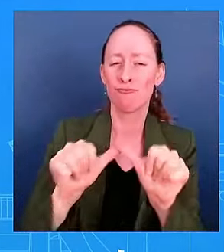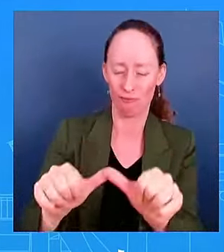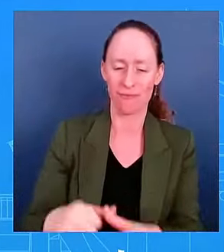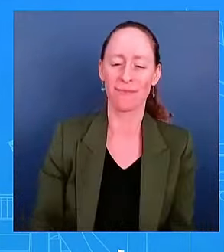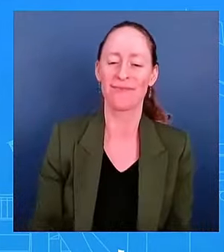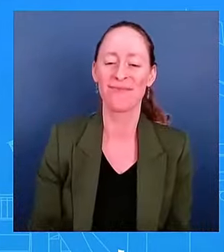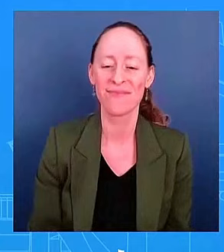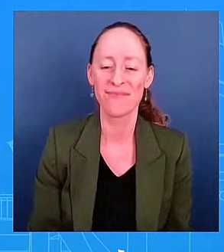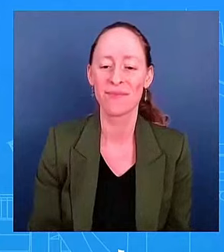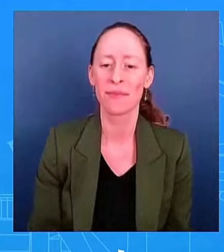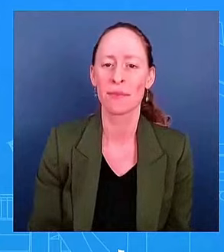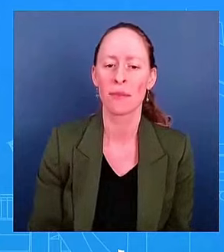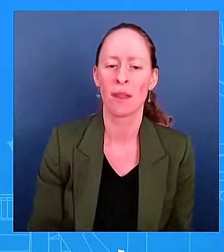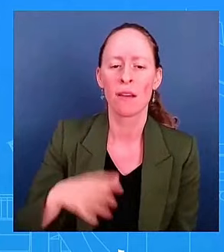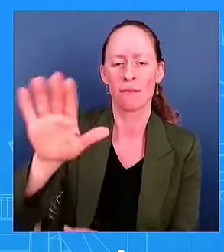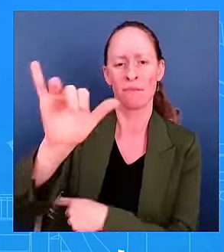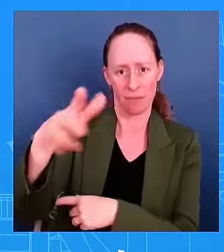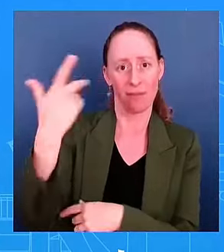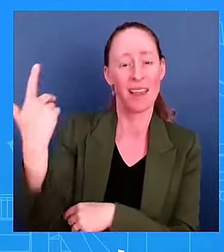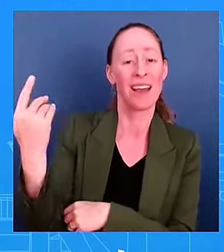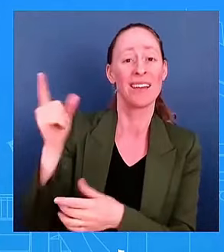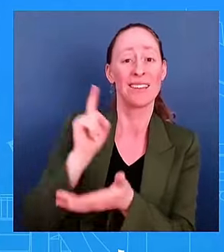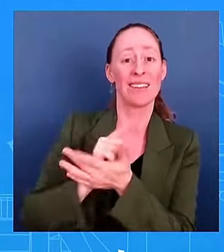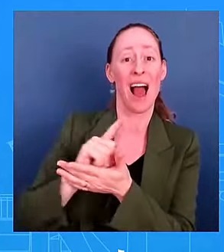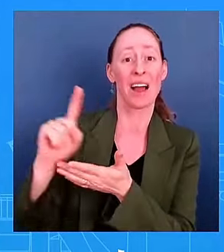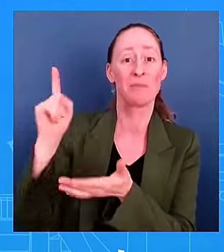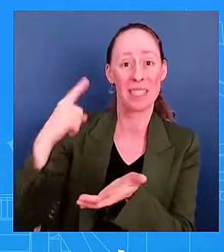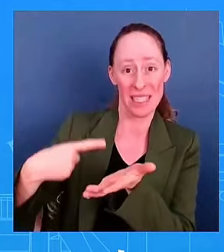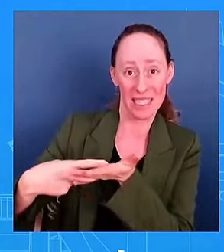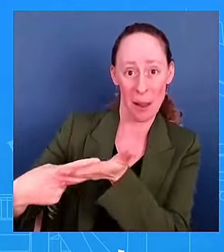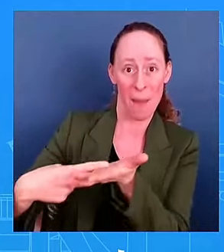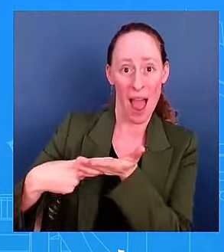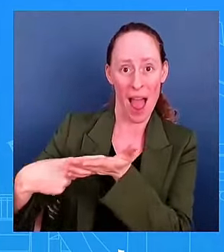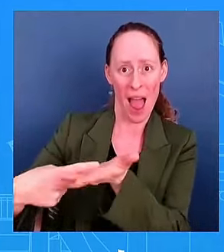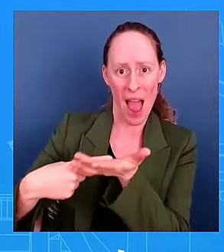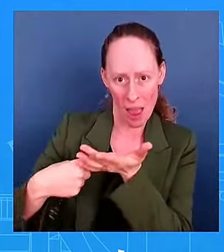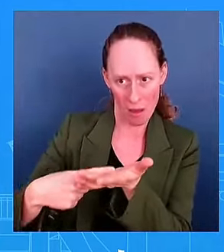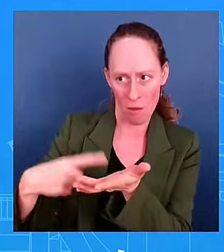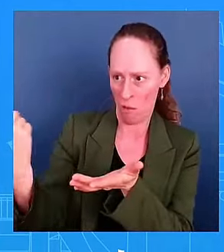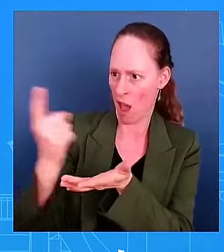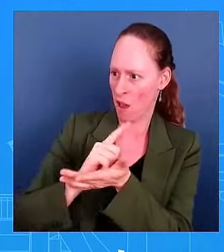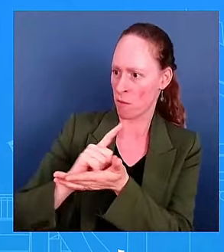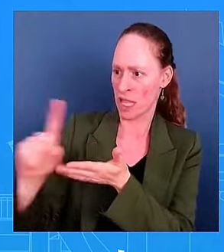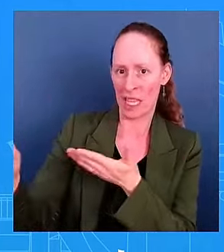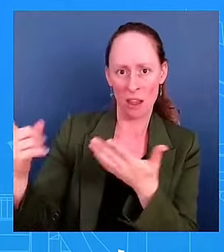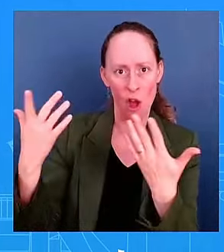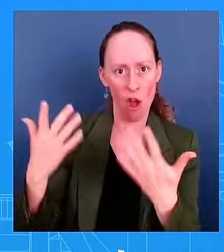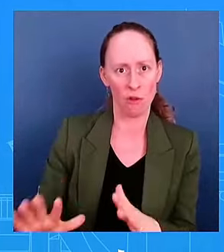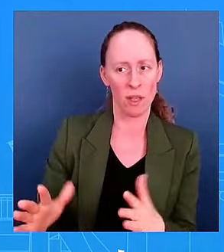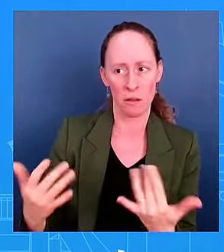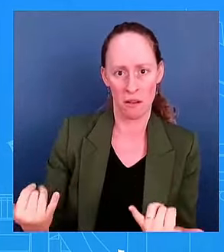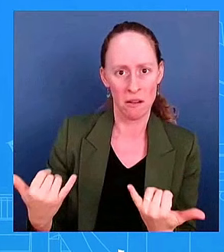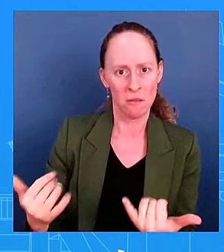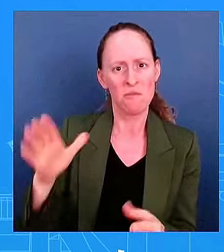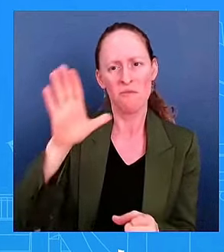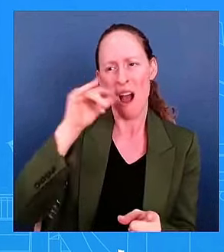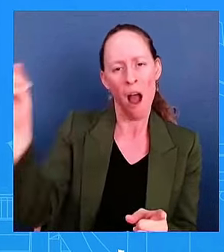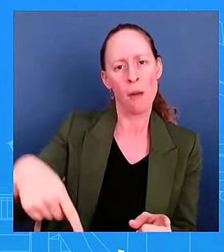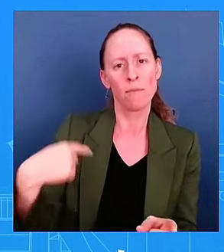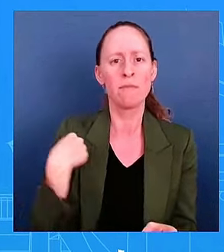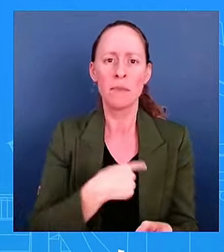the president just come here right now and answer for himself in this briefing room all of the questions I would have? you asked me a couple things. You asked,